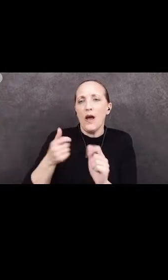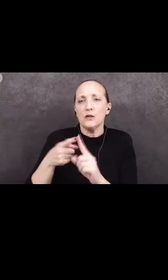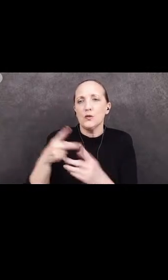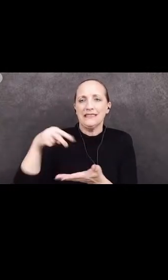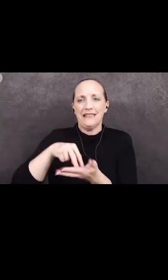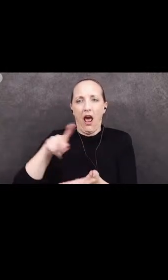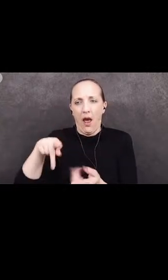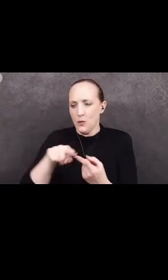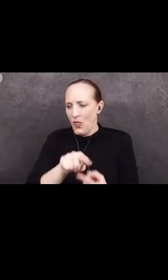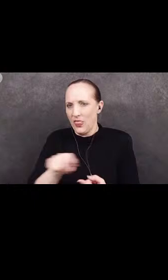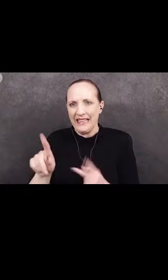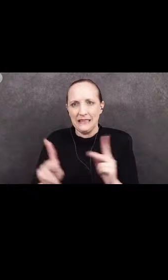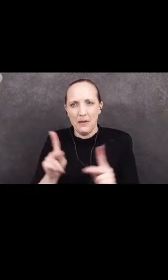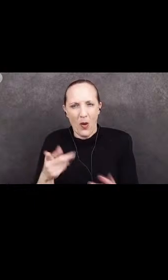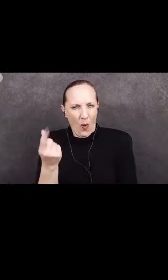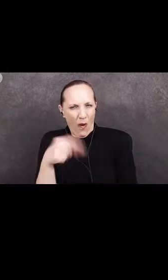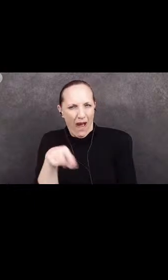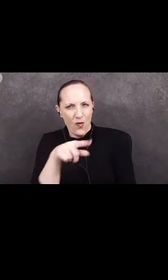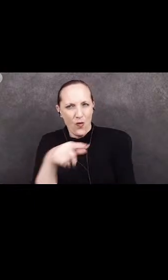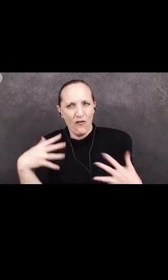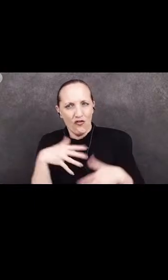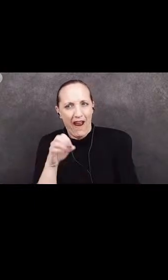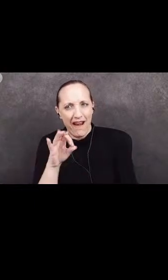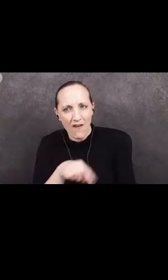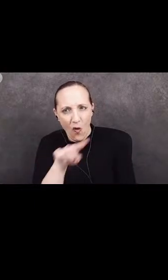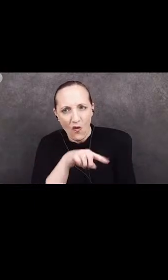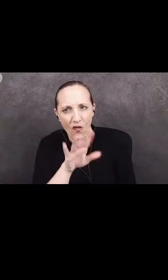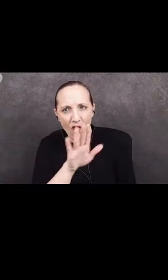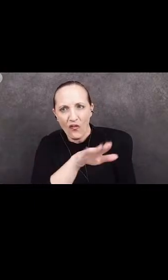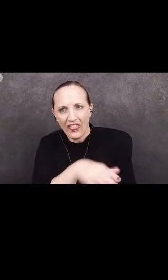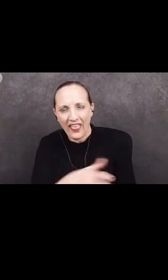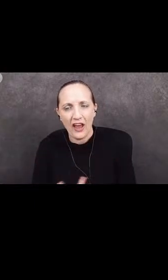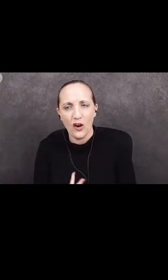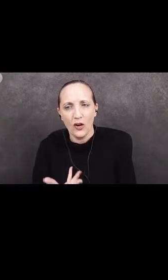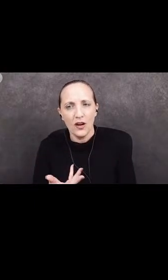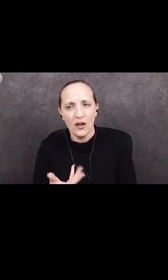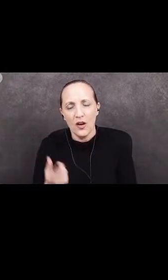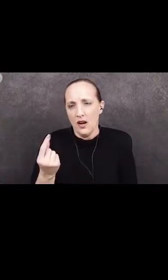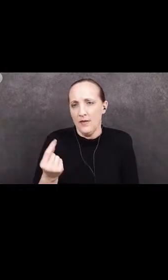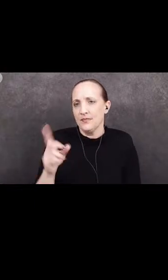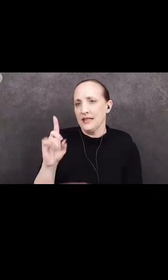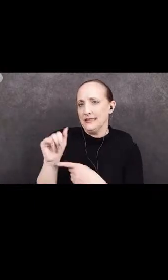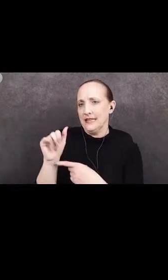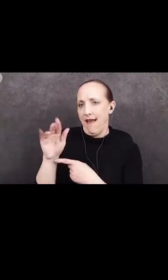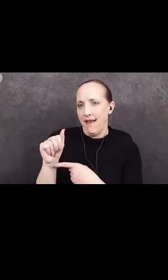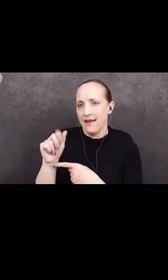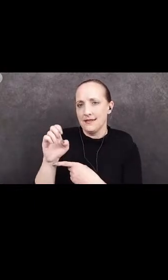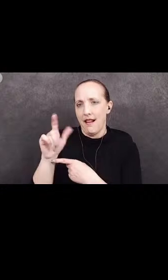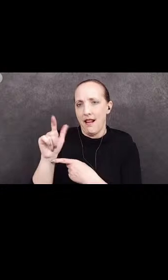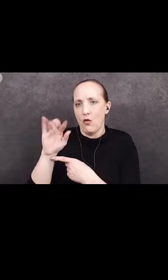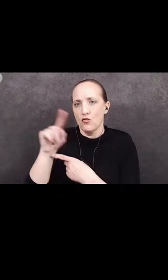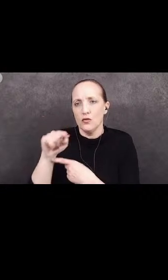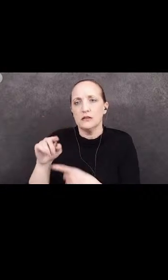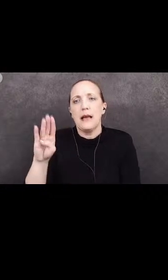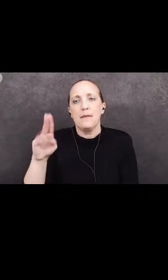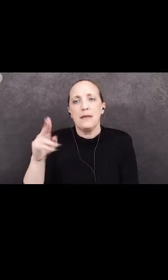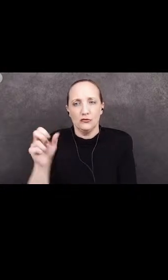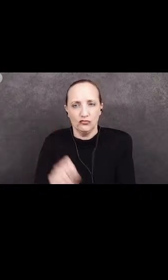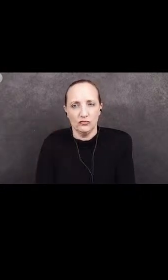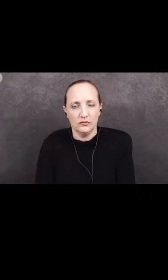What are people afraid of over there? Who is CJUST really listening to? Diana De La Cruz, Bloomington High School.